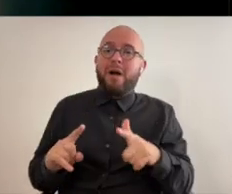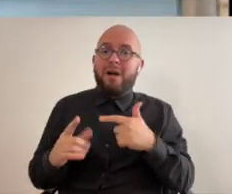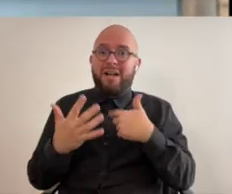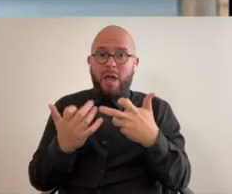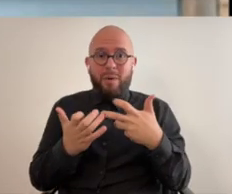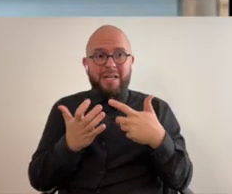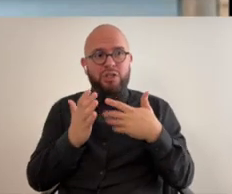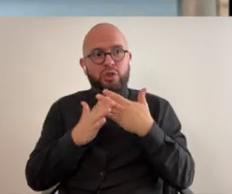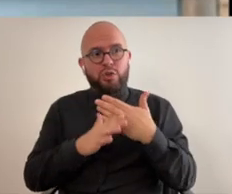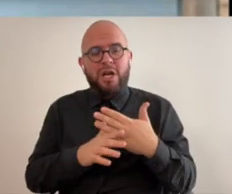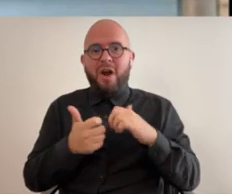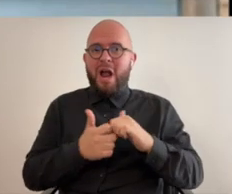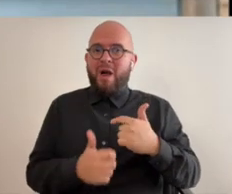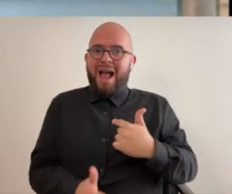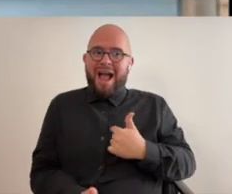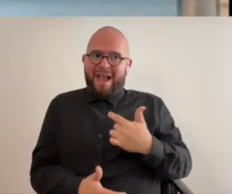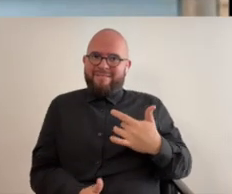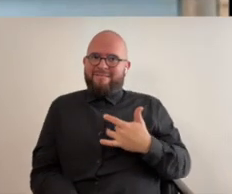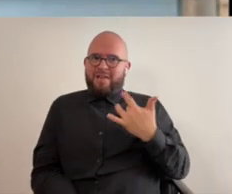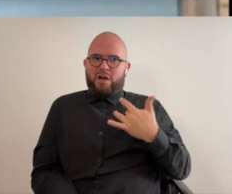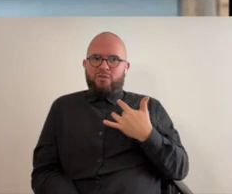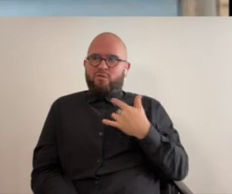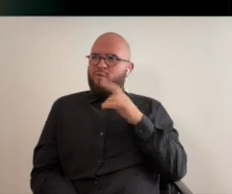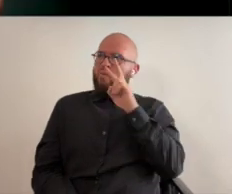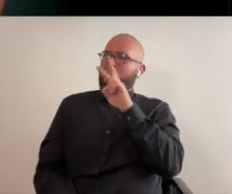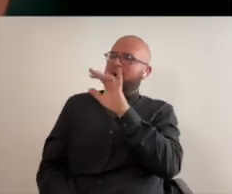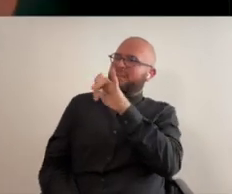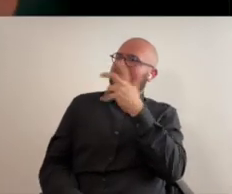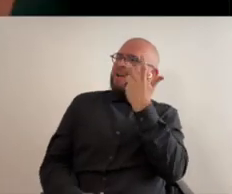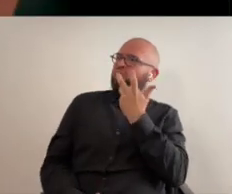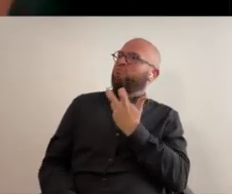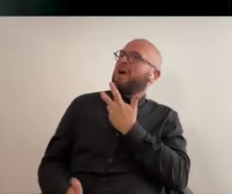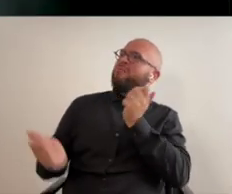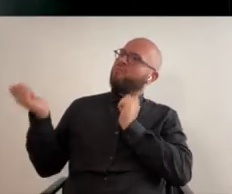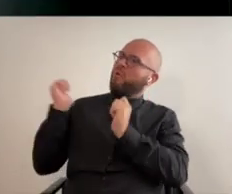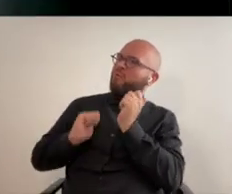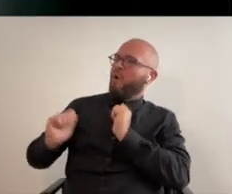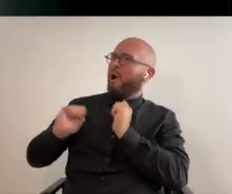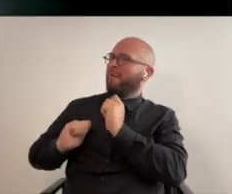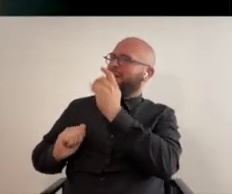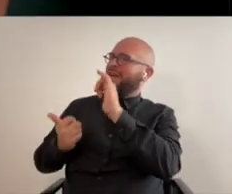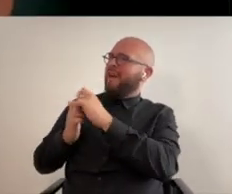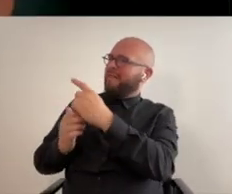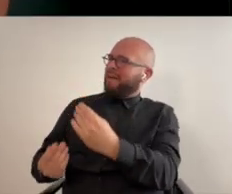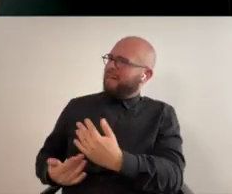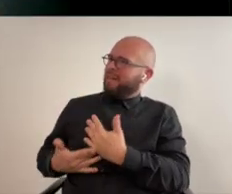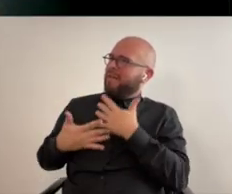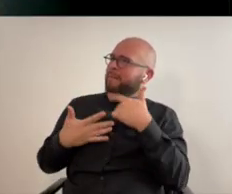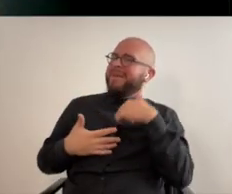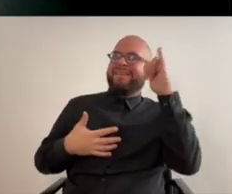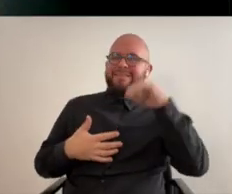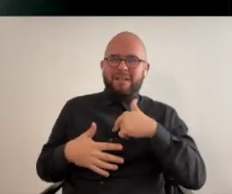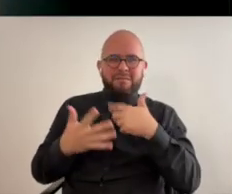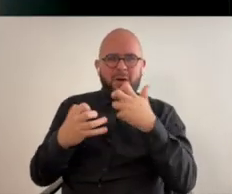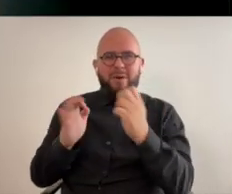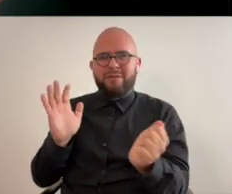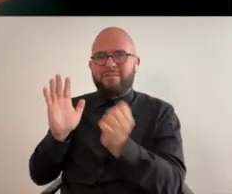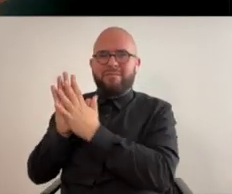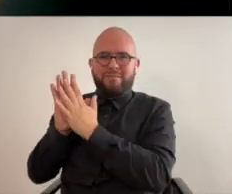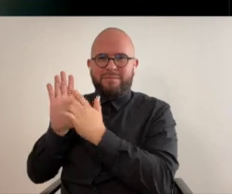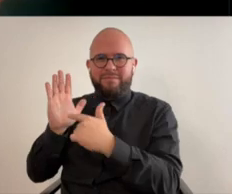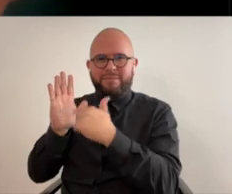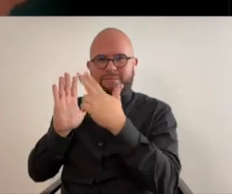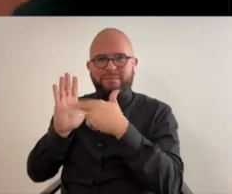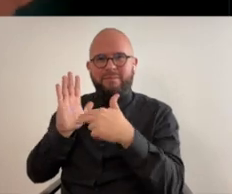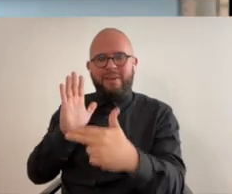but i did want to share how i felt when i was watching their performance and i'm like how much good that